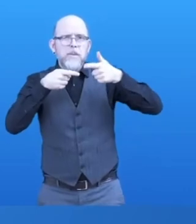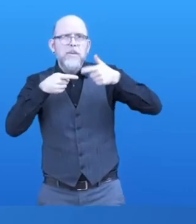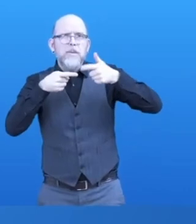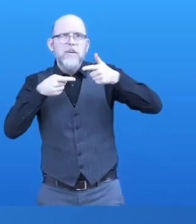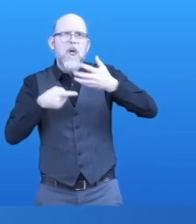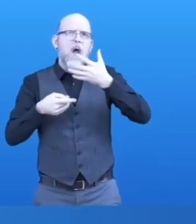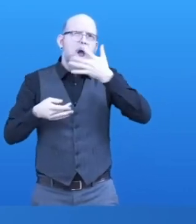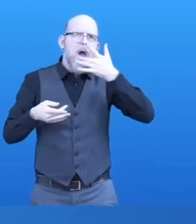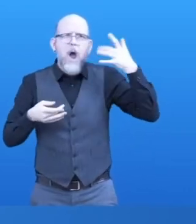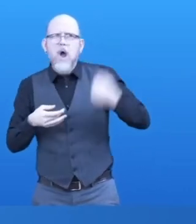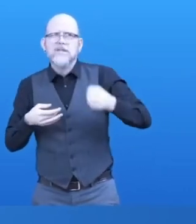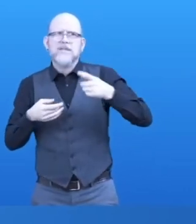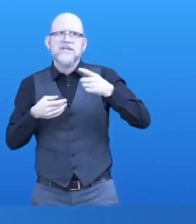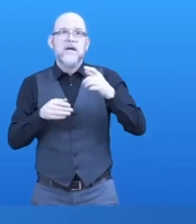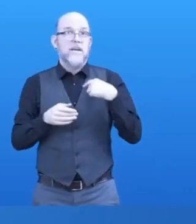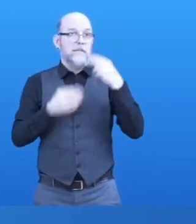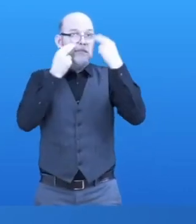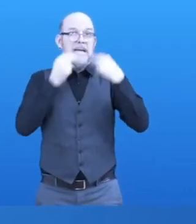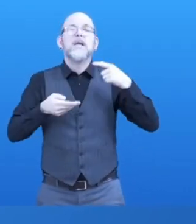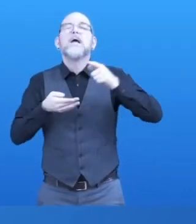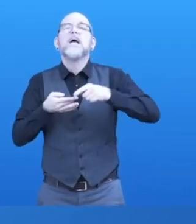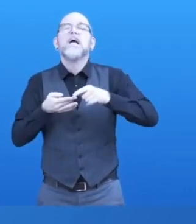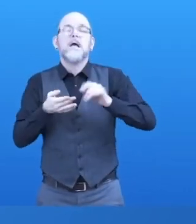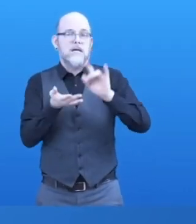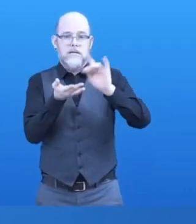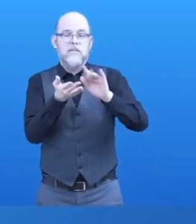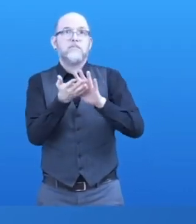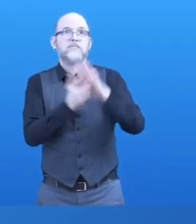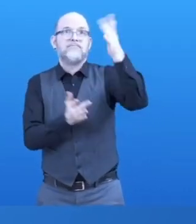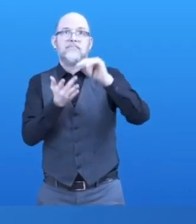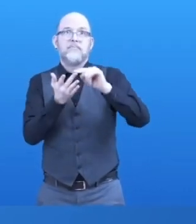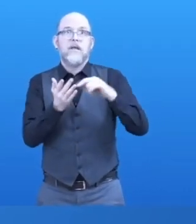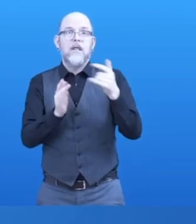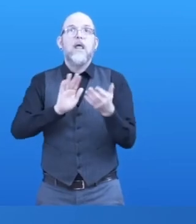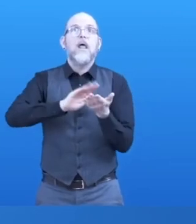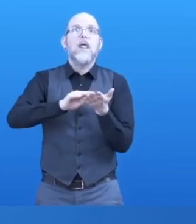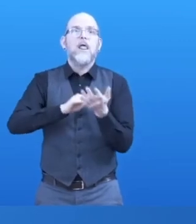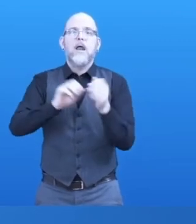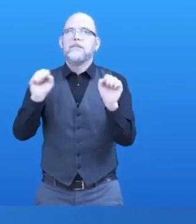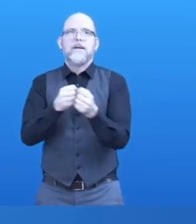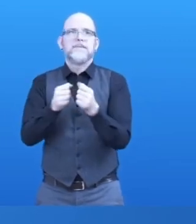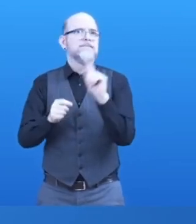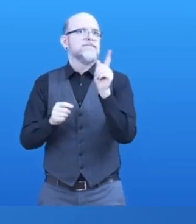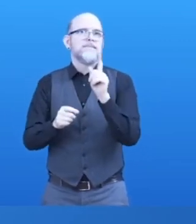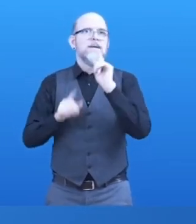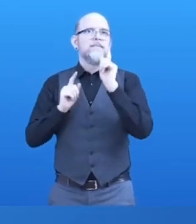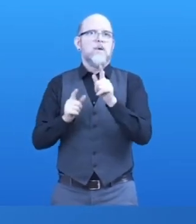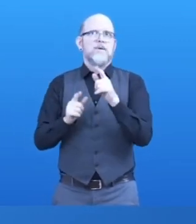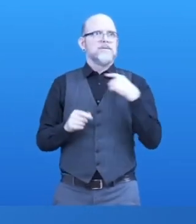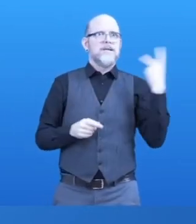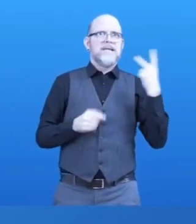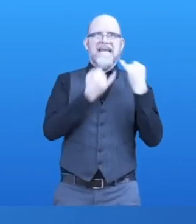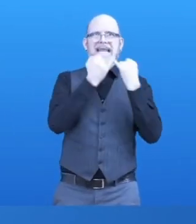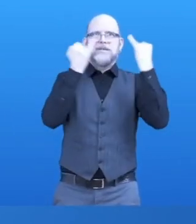developing self-assembling kits for blind and visually impaired people, together with the Federal Institute for Education